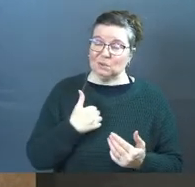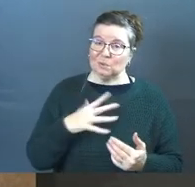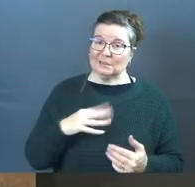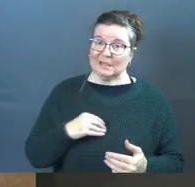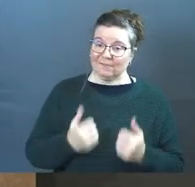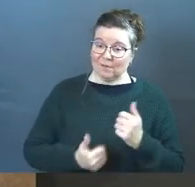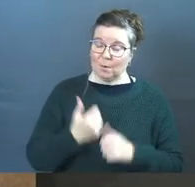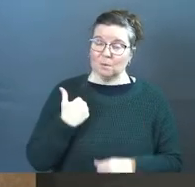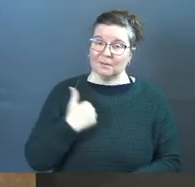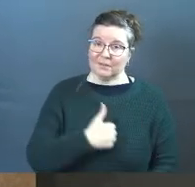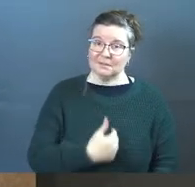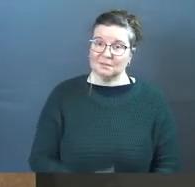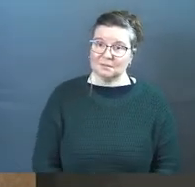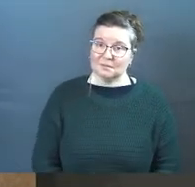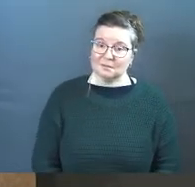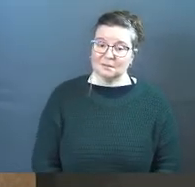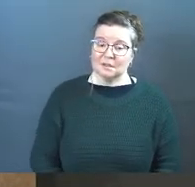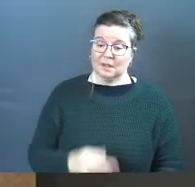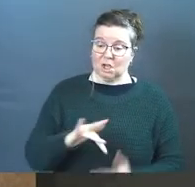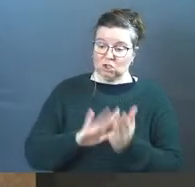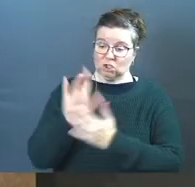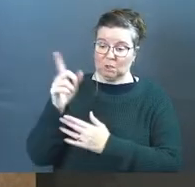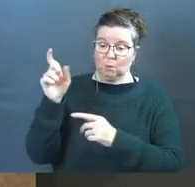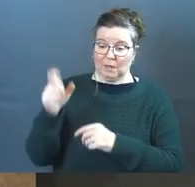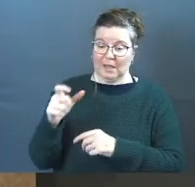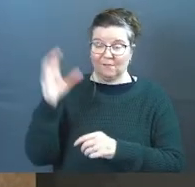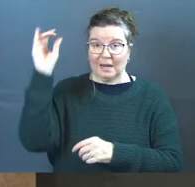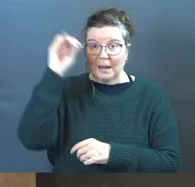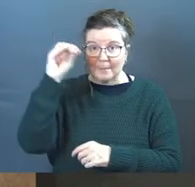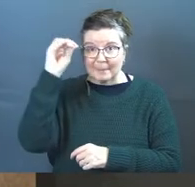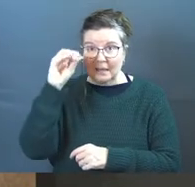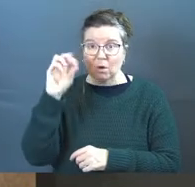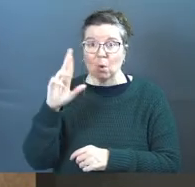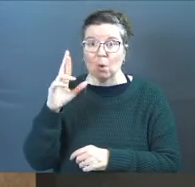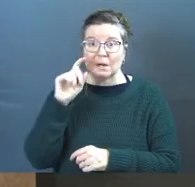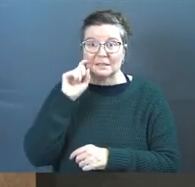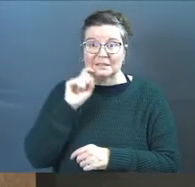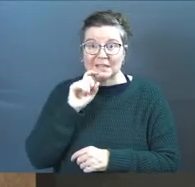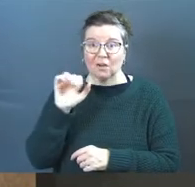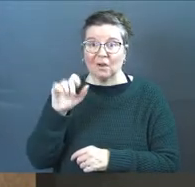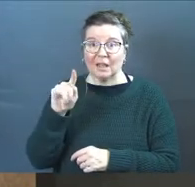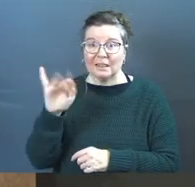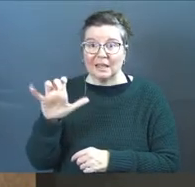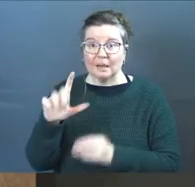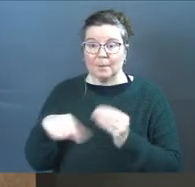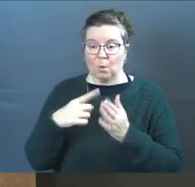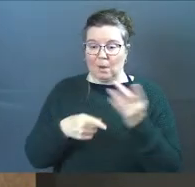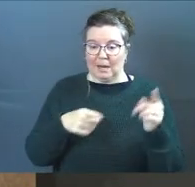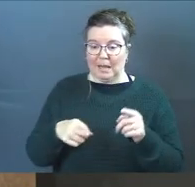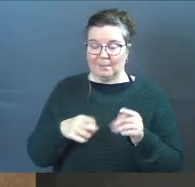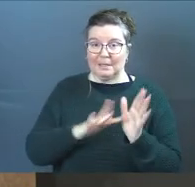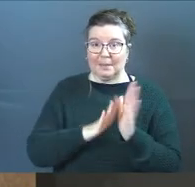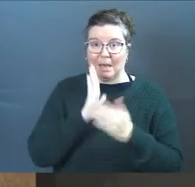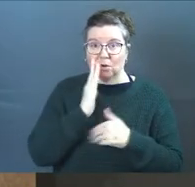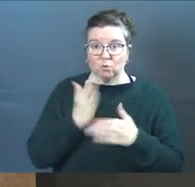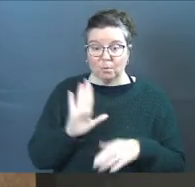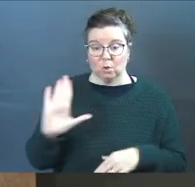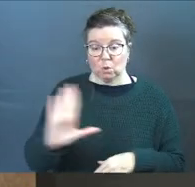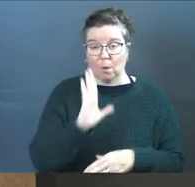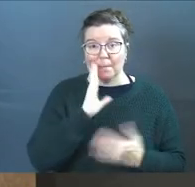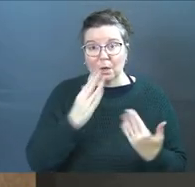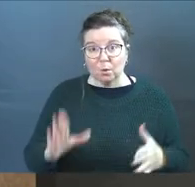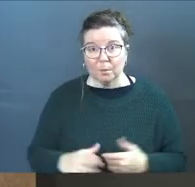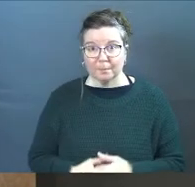swallow for most of us the fact that Jesus would have an opinion or a sexual ethic about what happens in the bedroom your